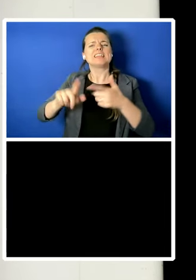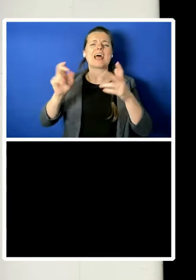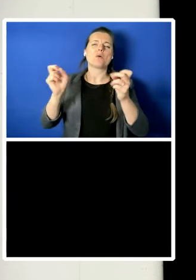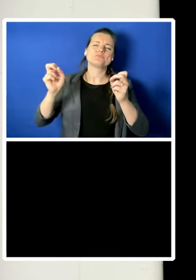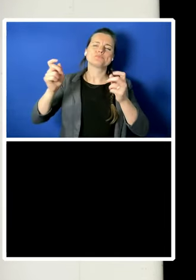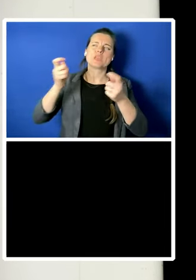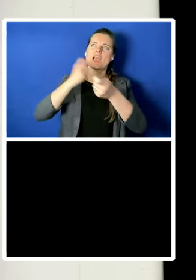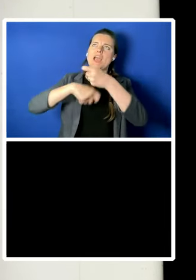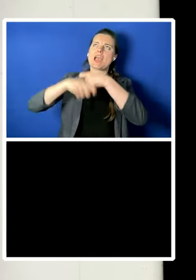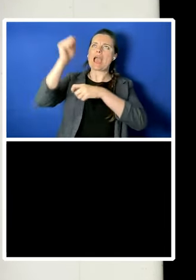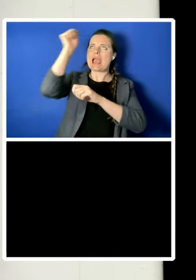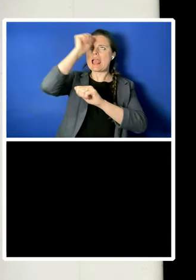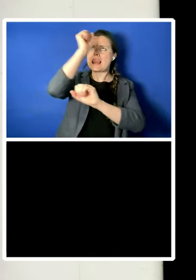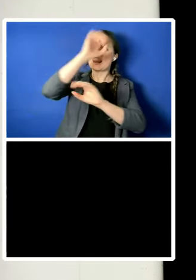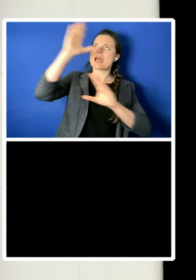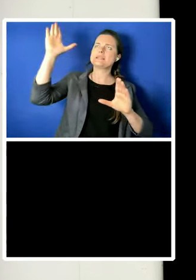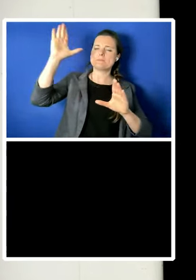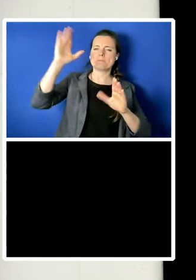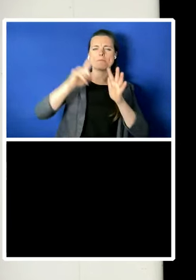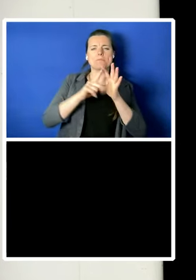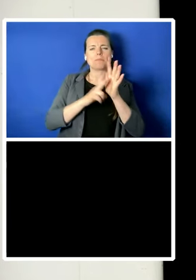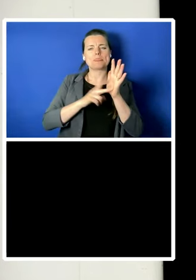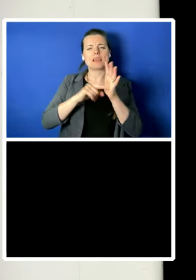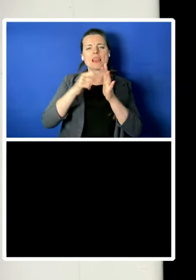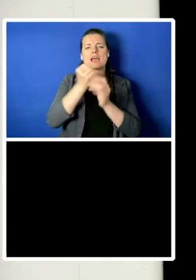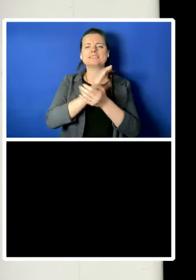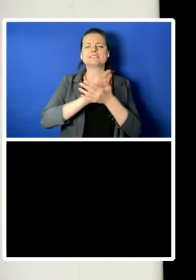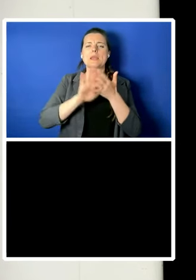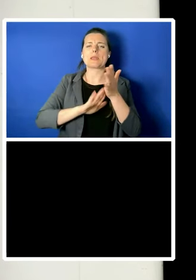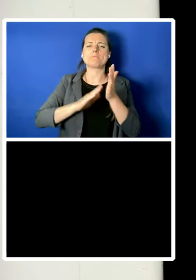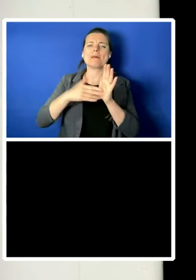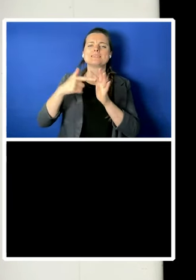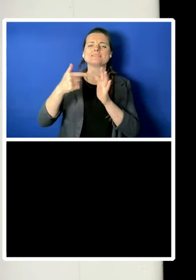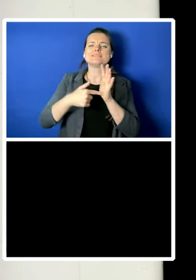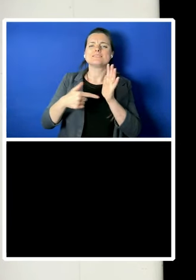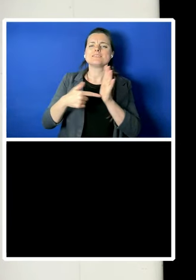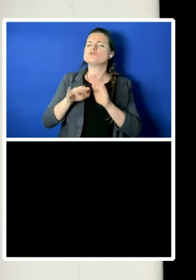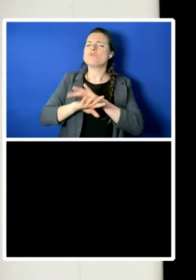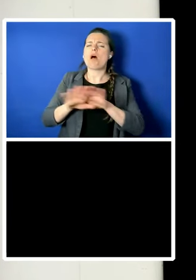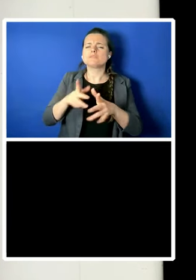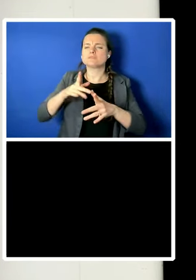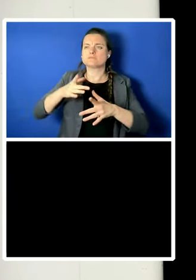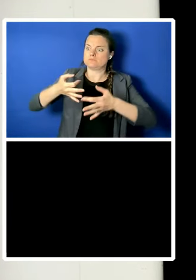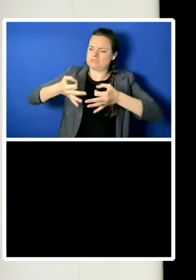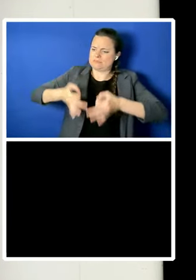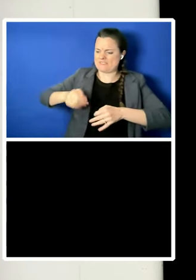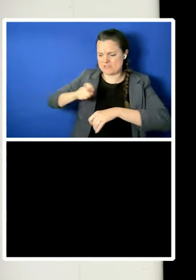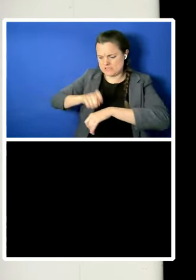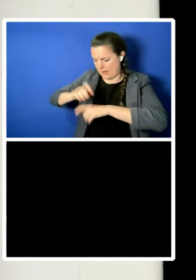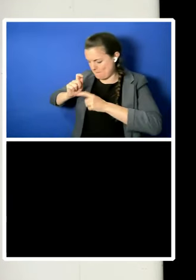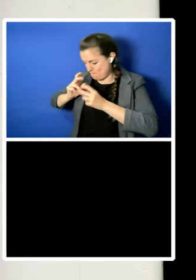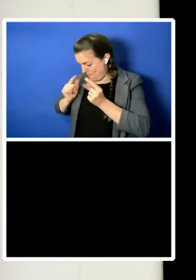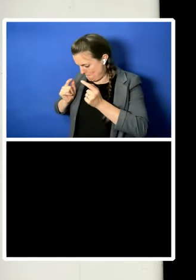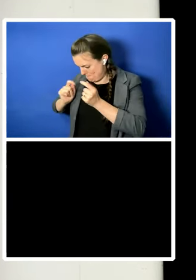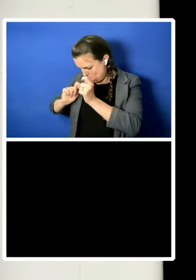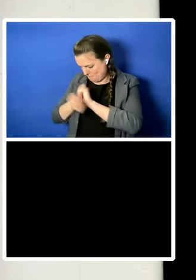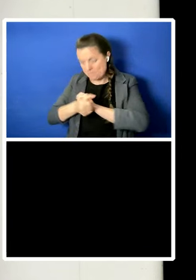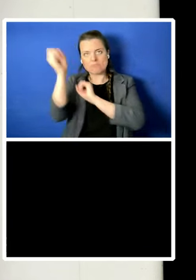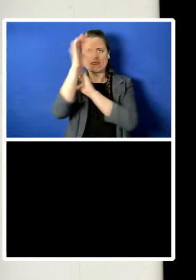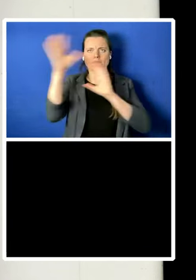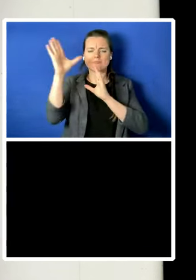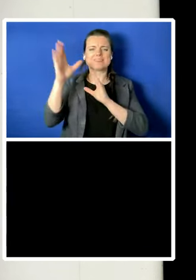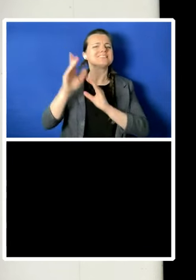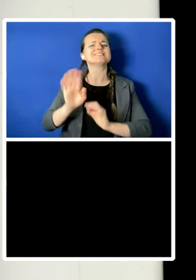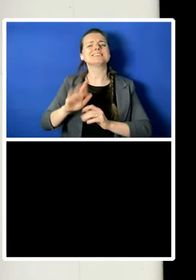continuous process. The evolution of human imagination and empathy, greatly enhanced by